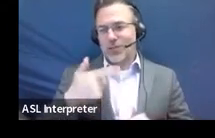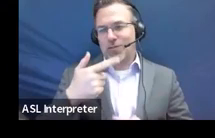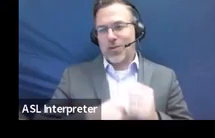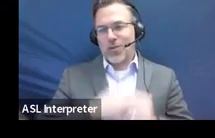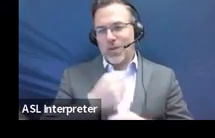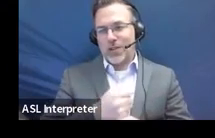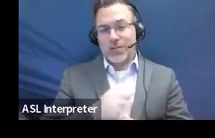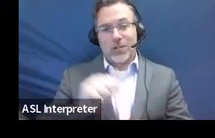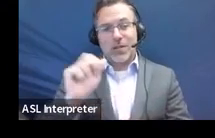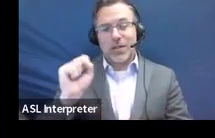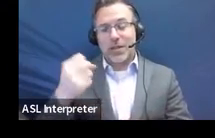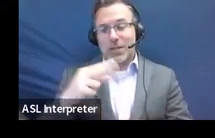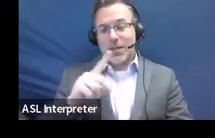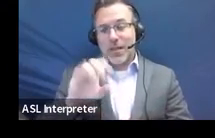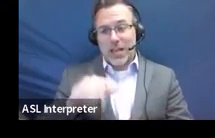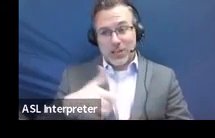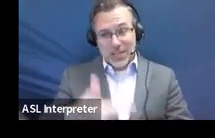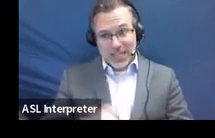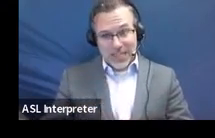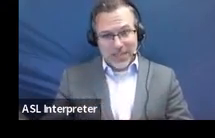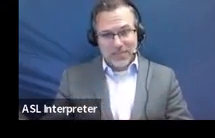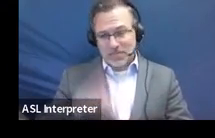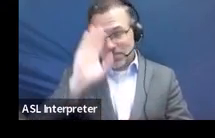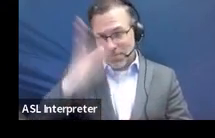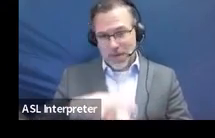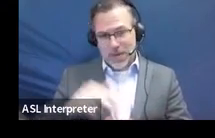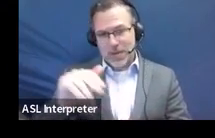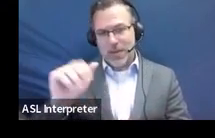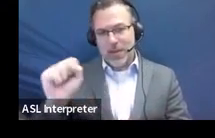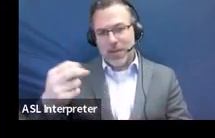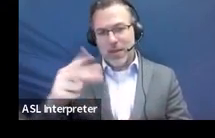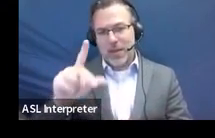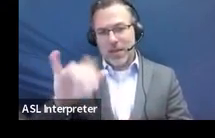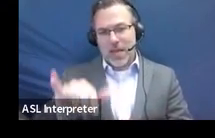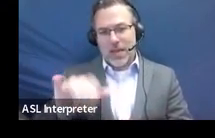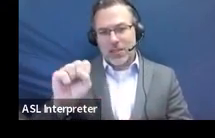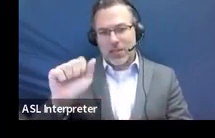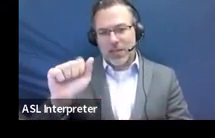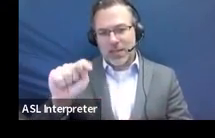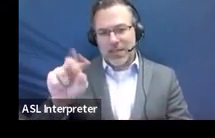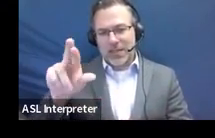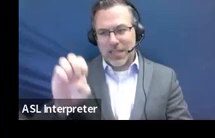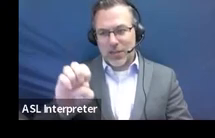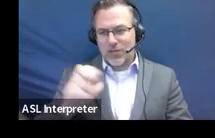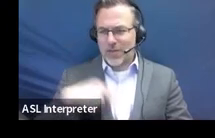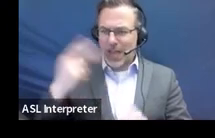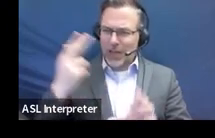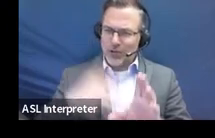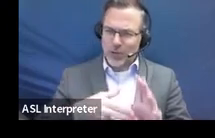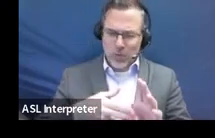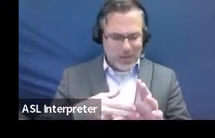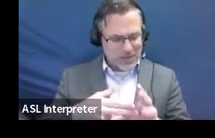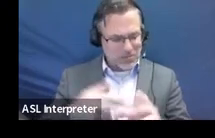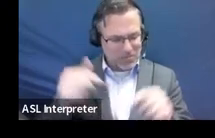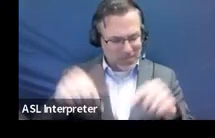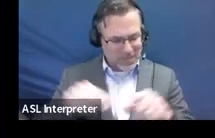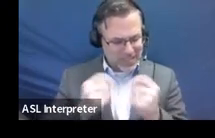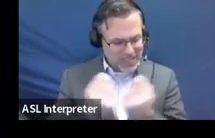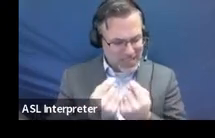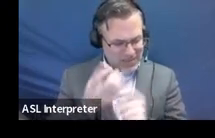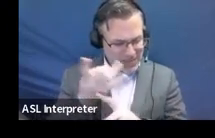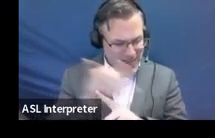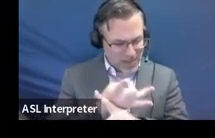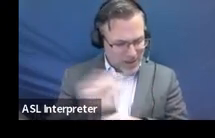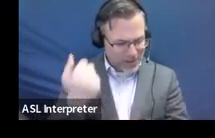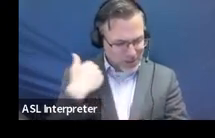is with me today. Hi, everybody. I'm Ashley Satry. And I joined the team about eight months ago now. starting to lose count. So that's